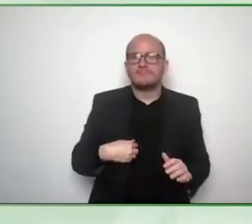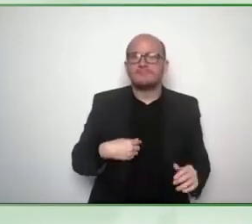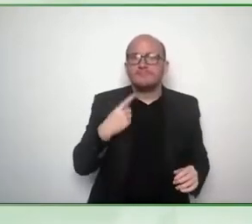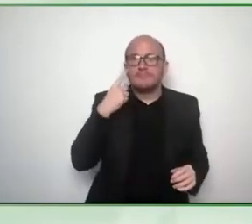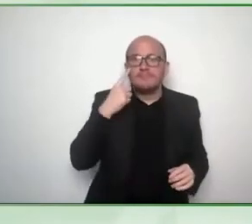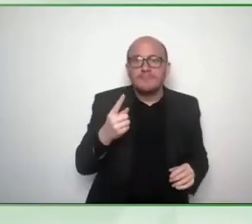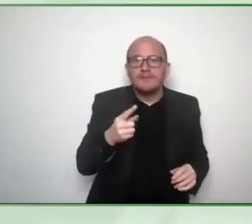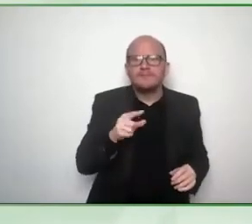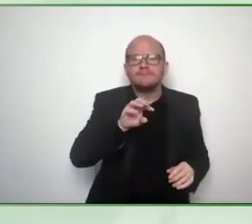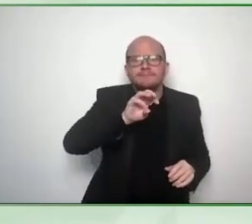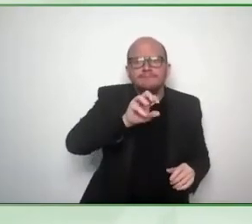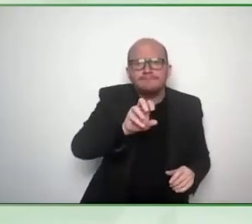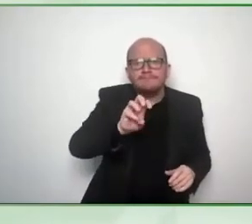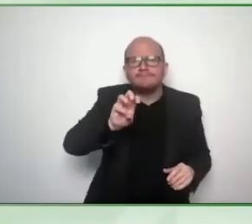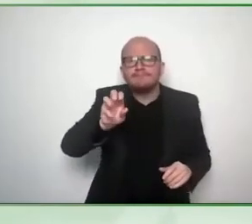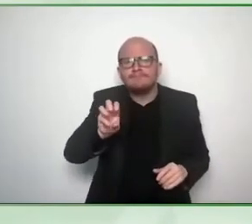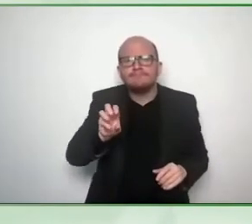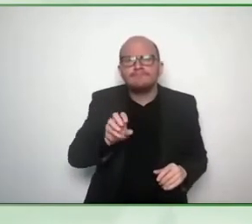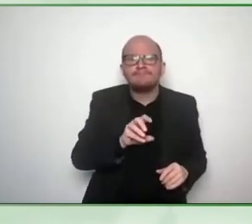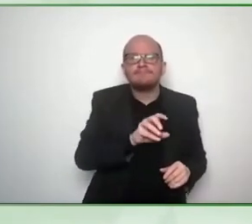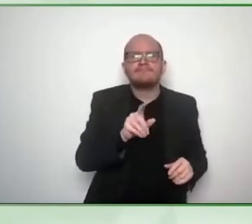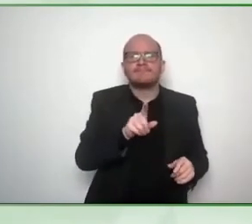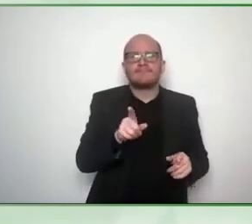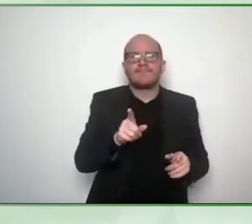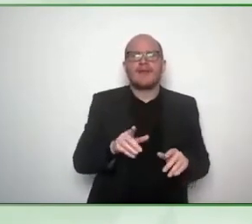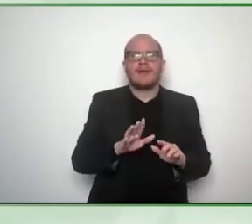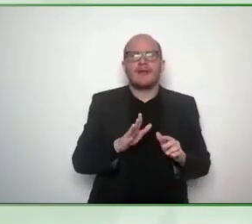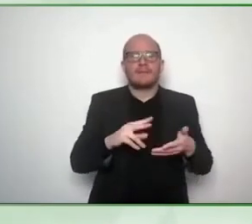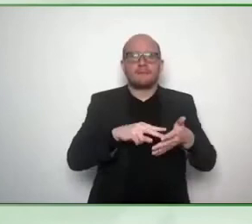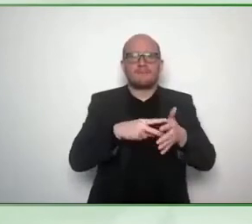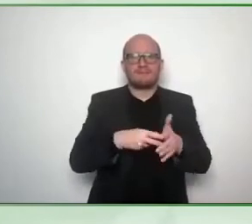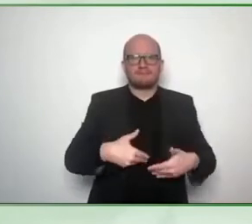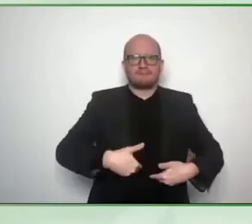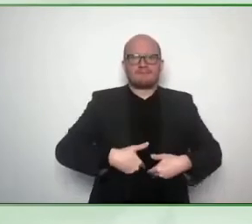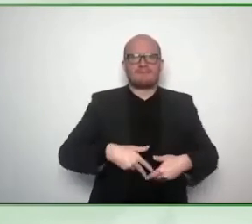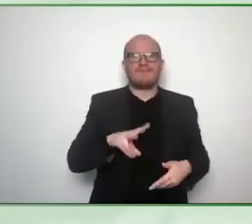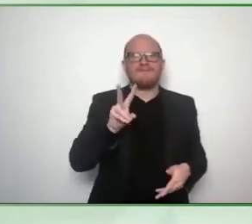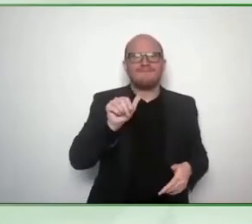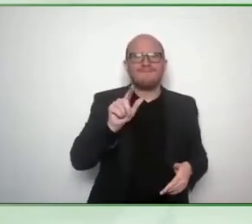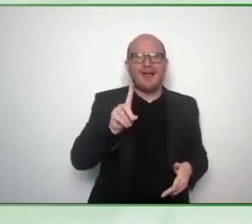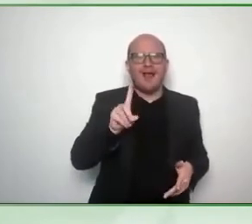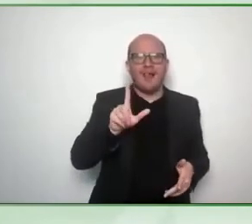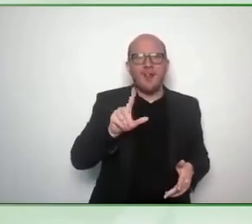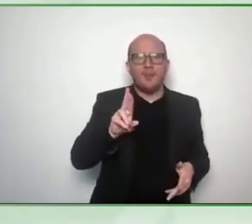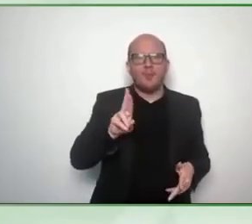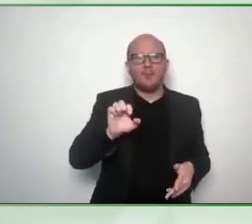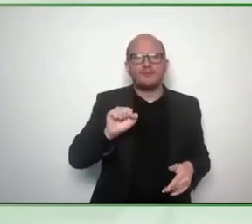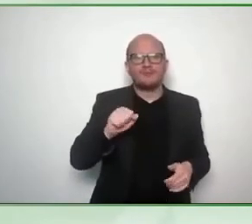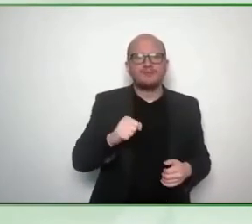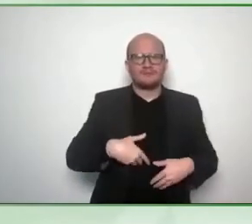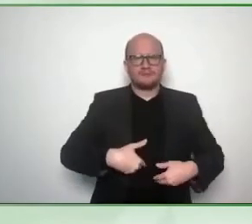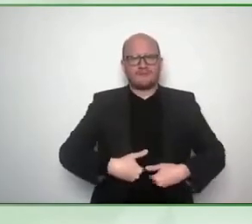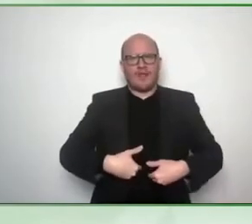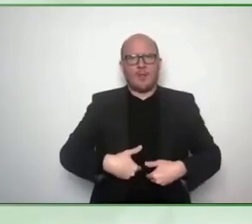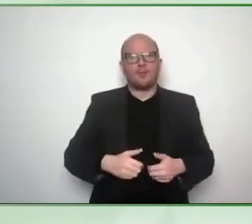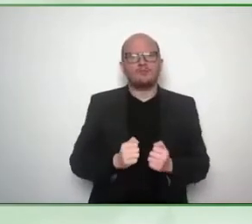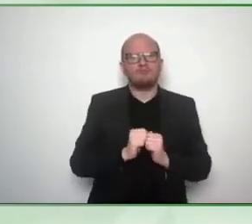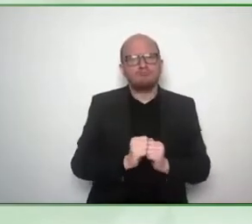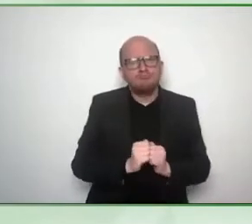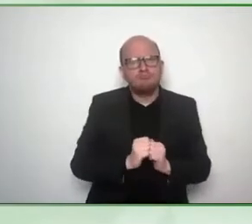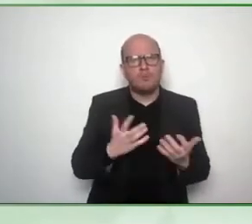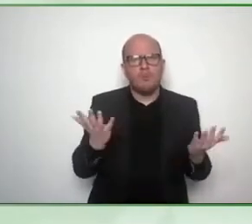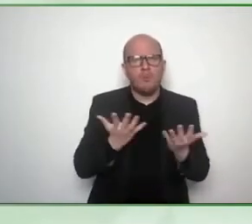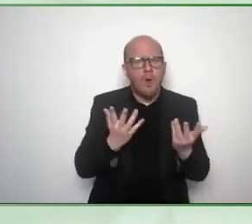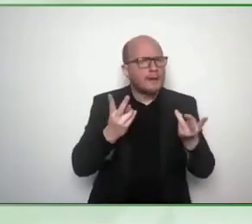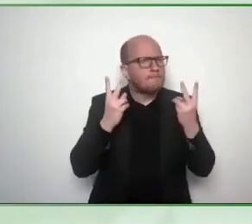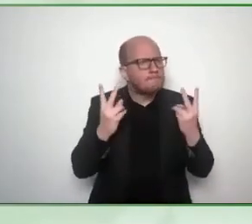values into things like things like what we're talking about universal design meaning not only is a building